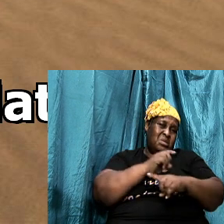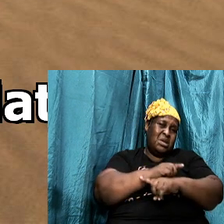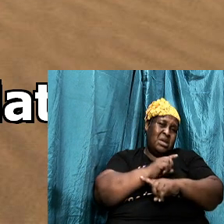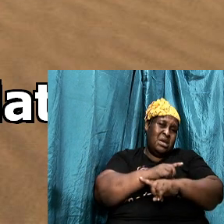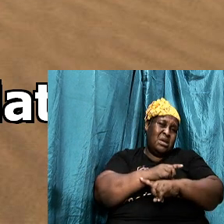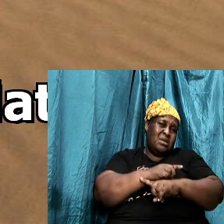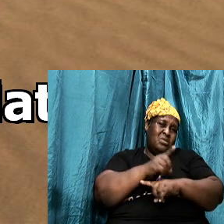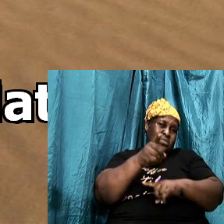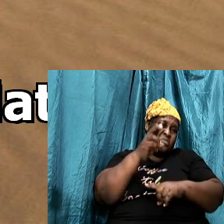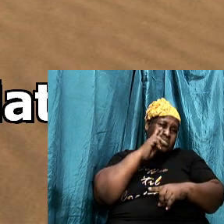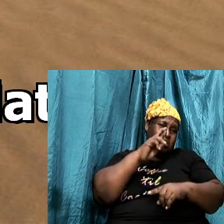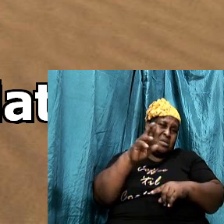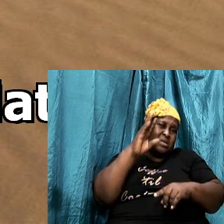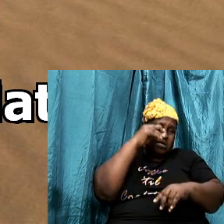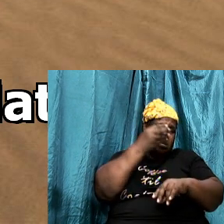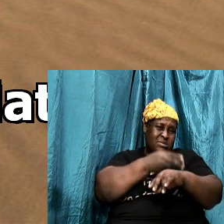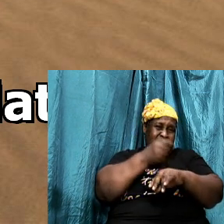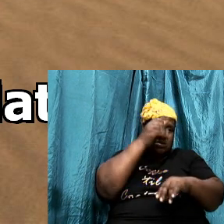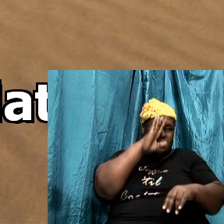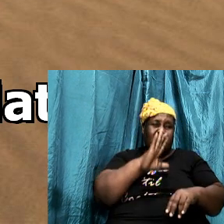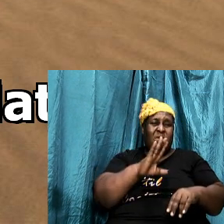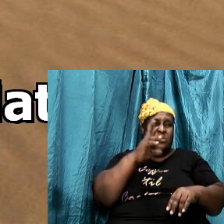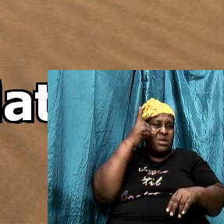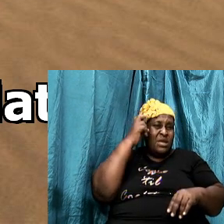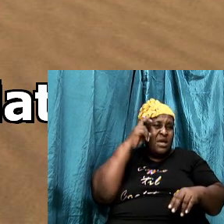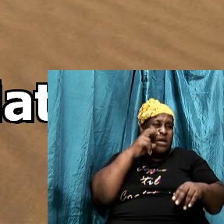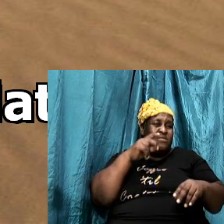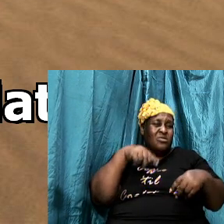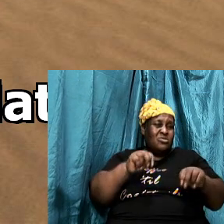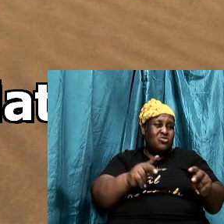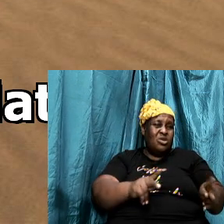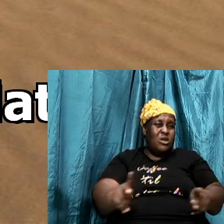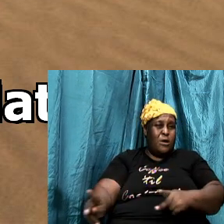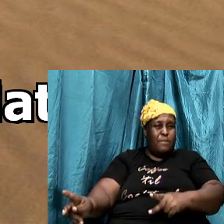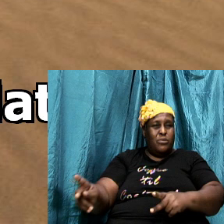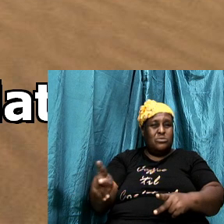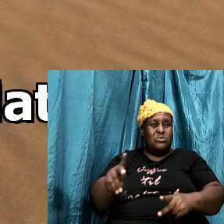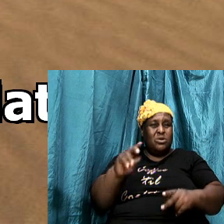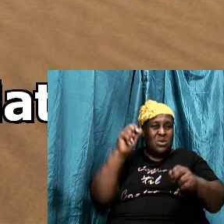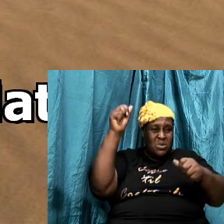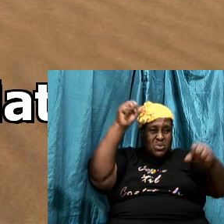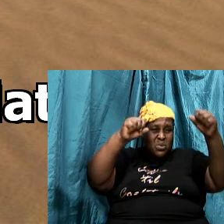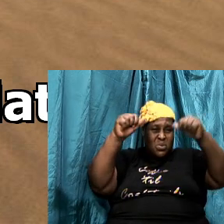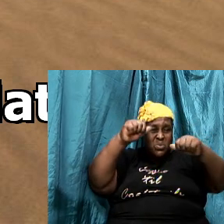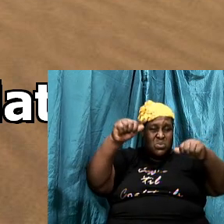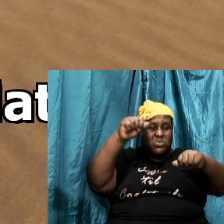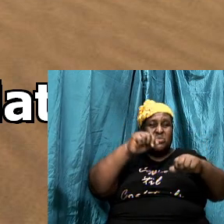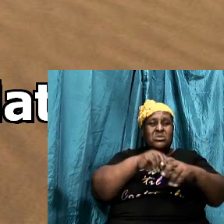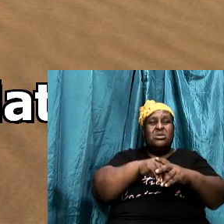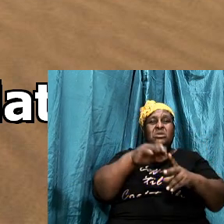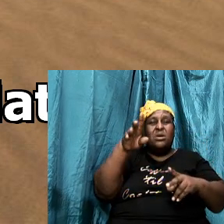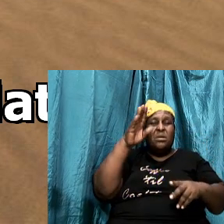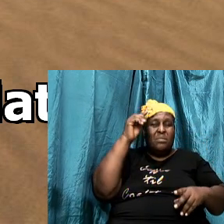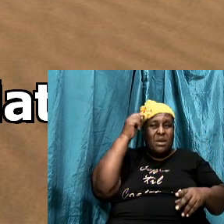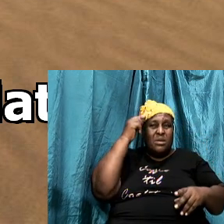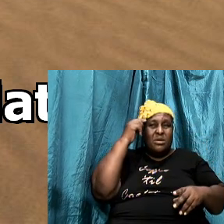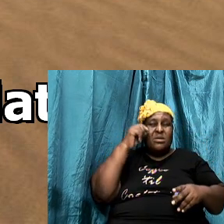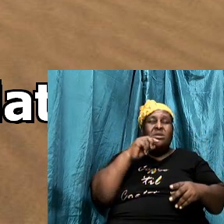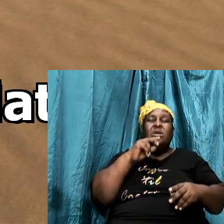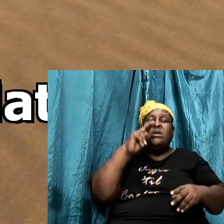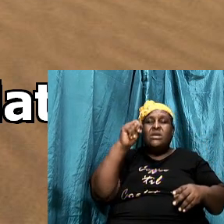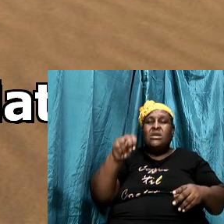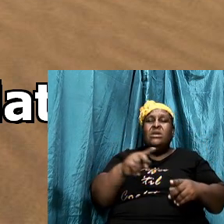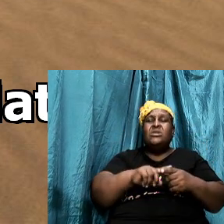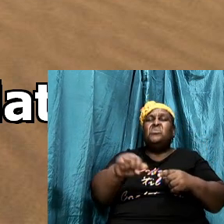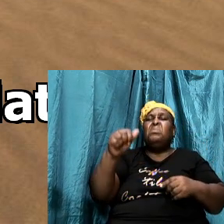the adversary tries to put doubt in your mind about who you really are you need to rebuke him in the name of Jesus